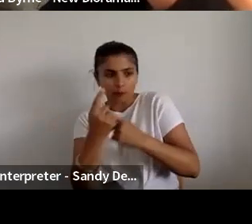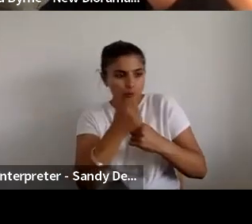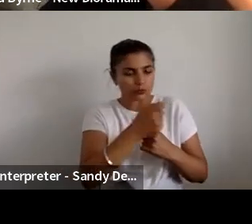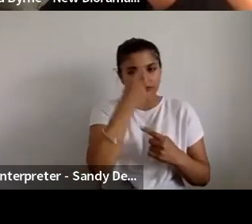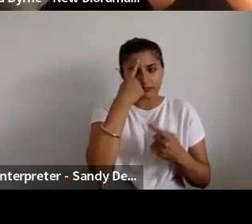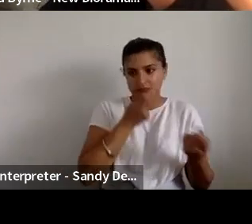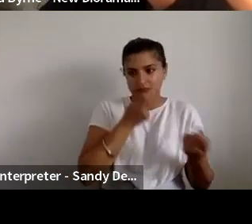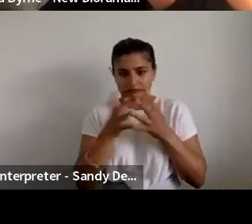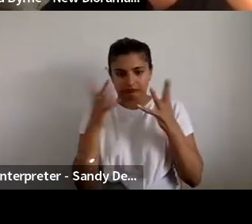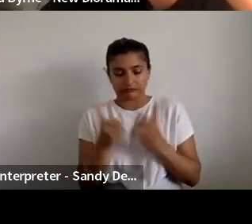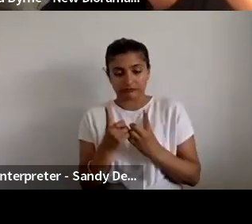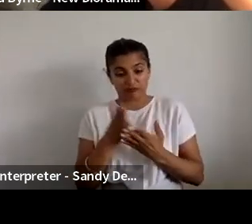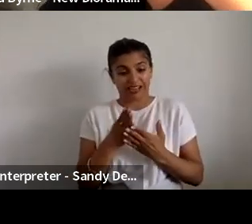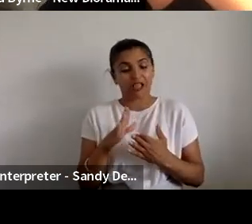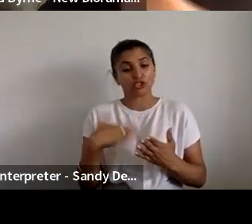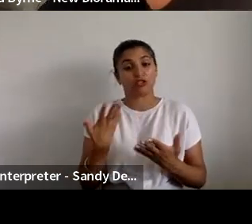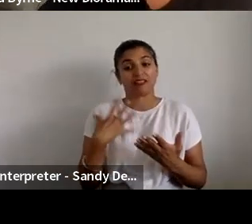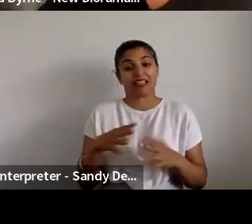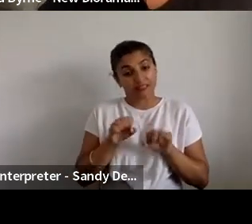it's just we just got to get it out there.